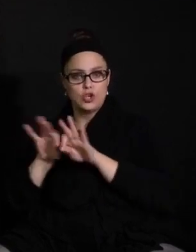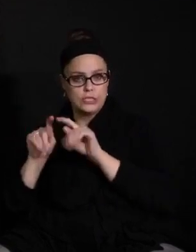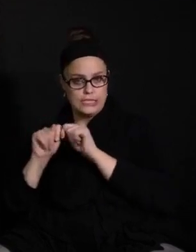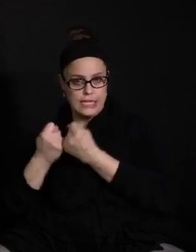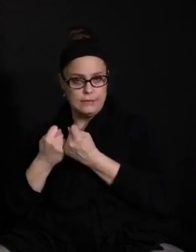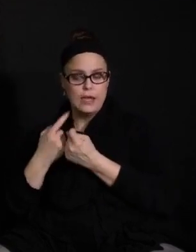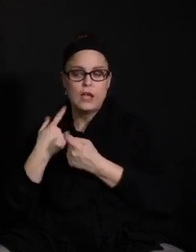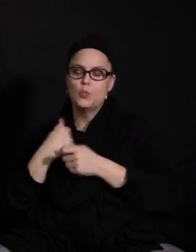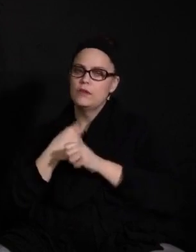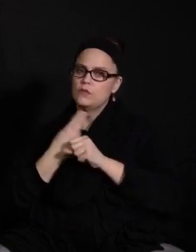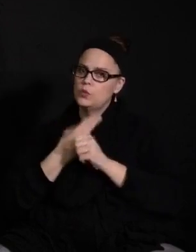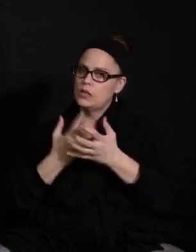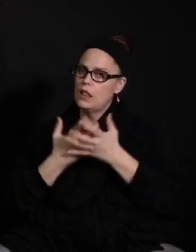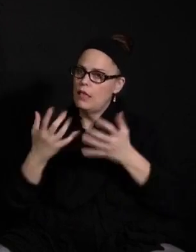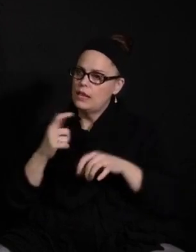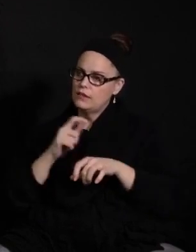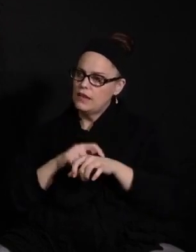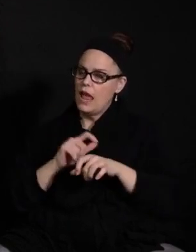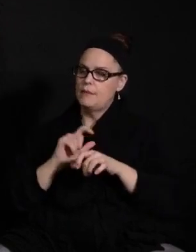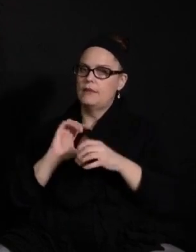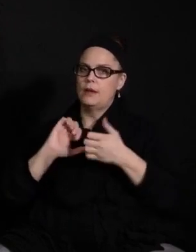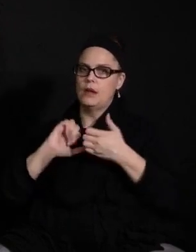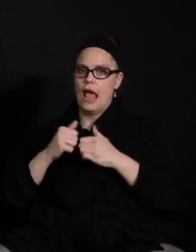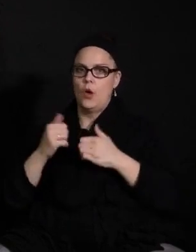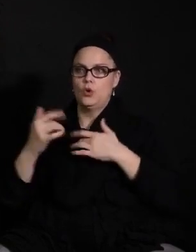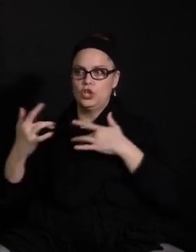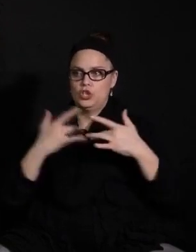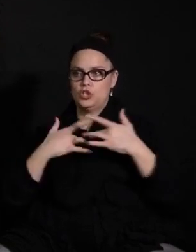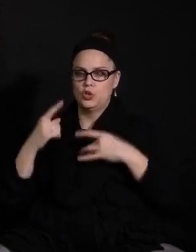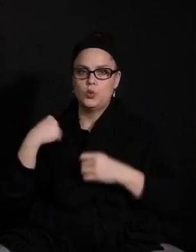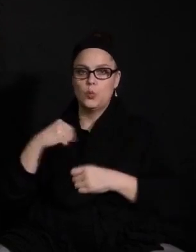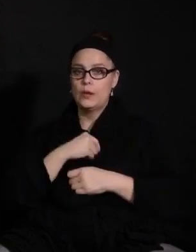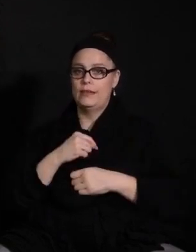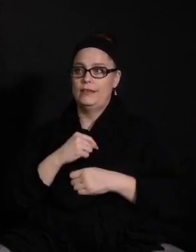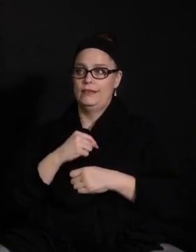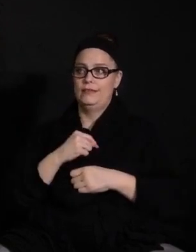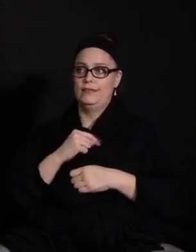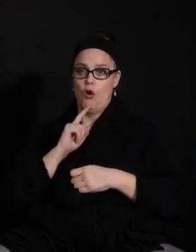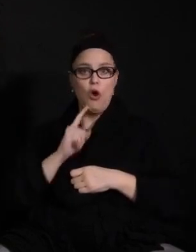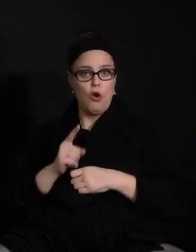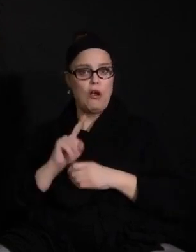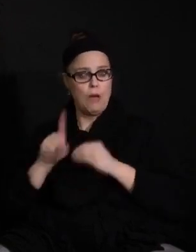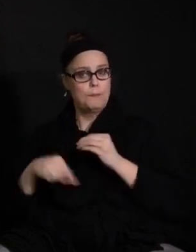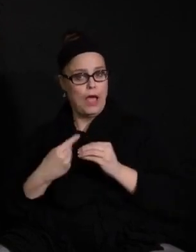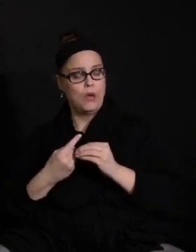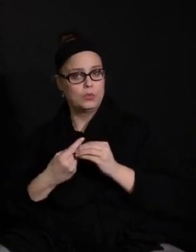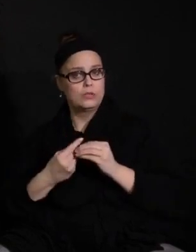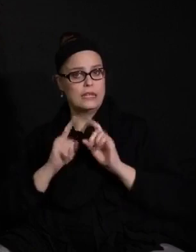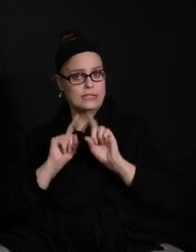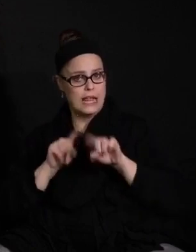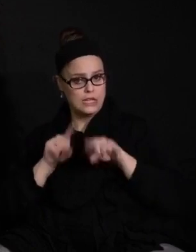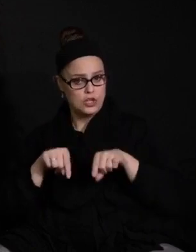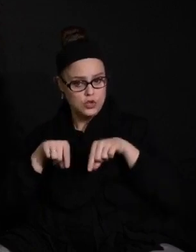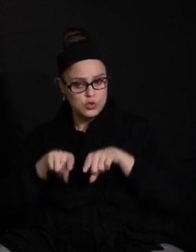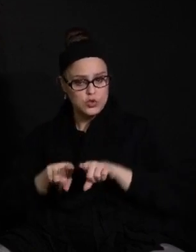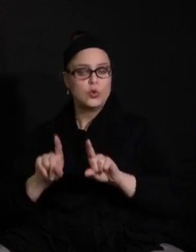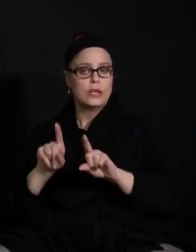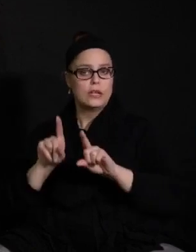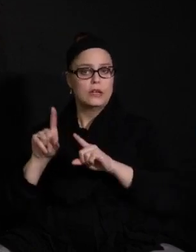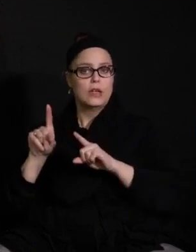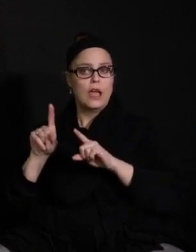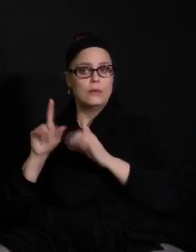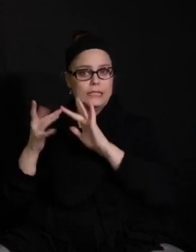also talking about how concerned we are about the attendance during distance learning and virtual learning.